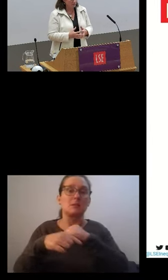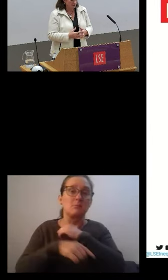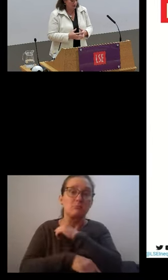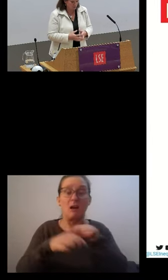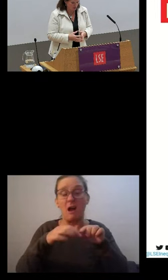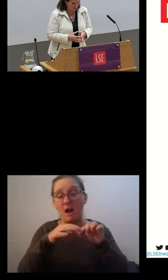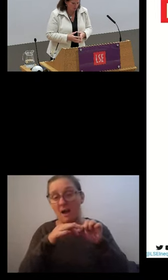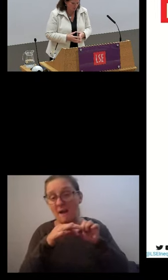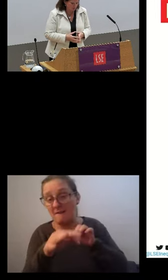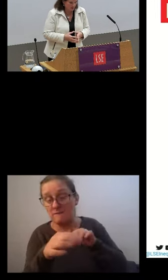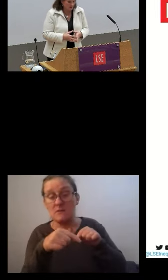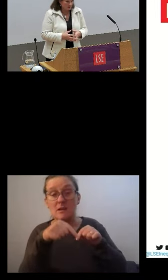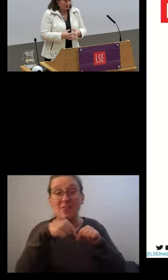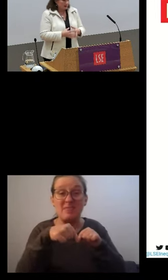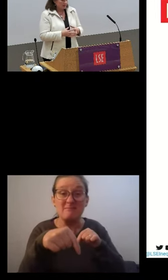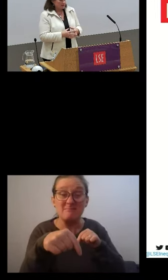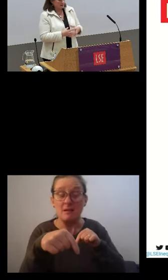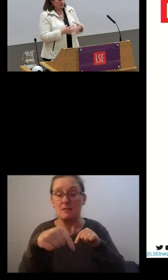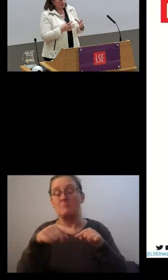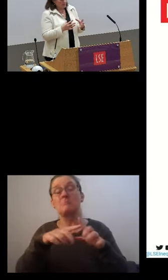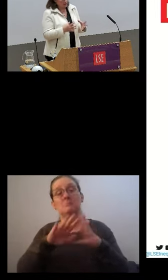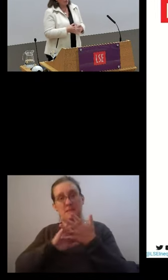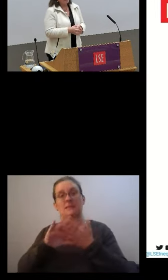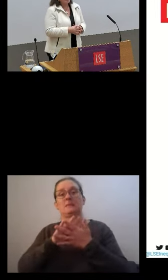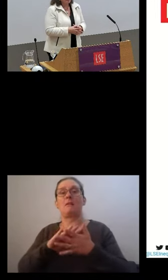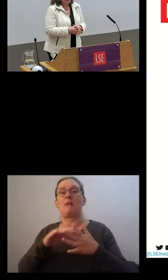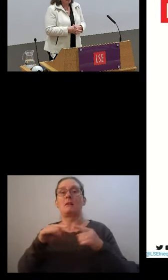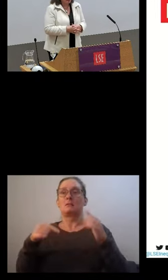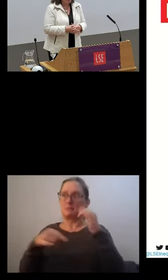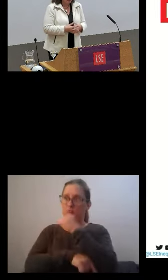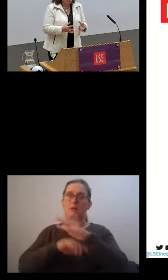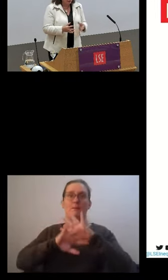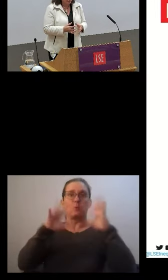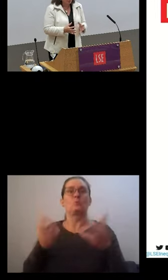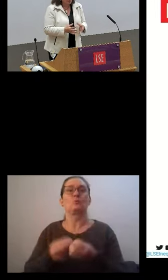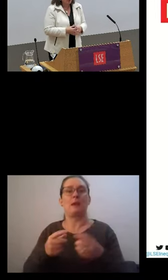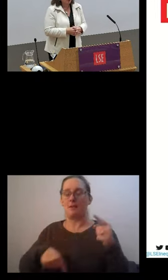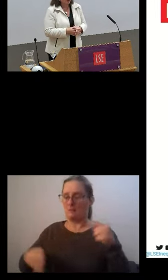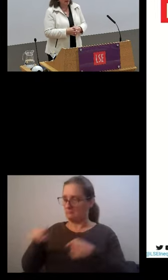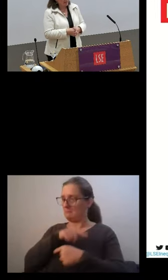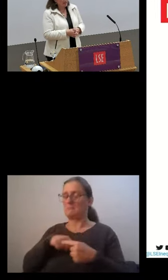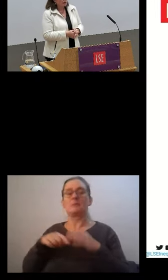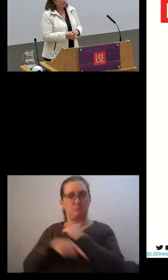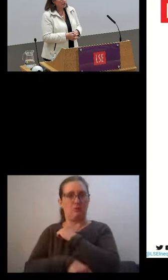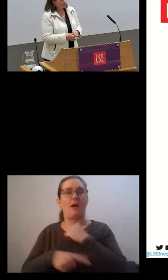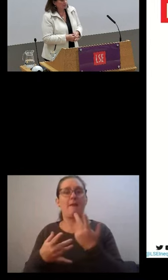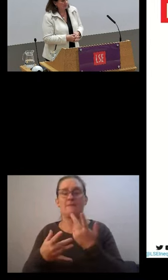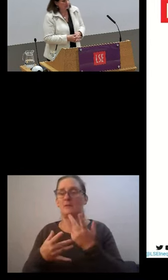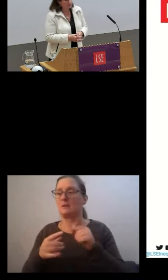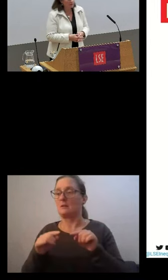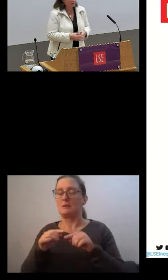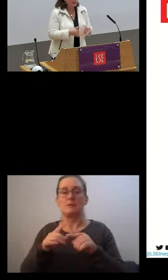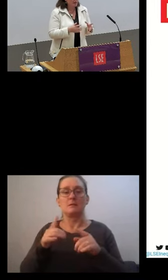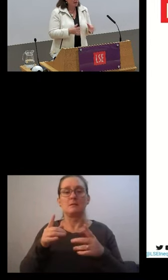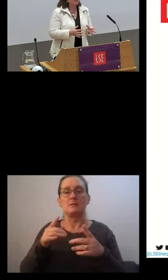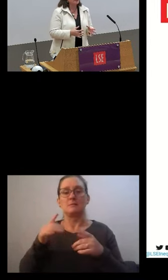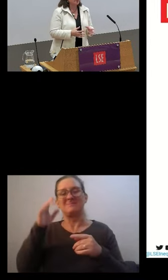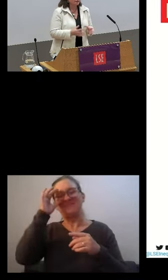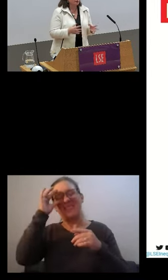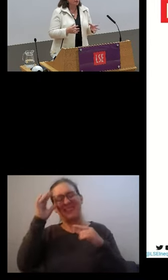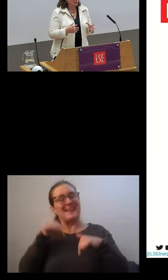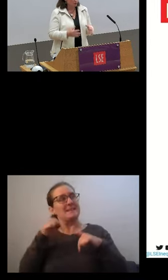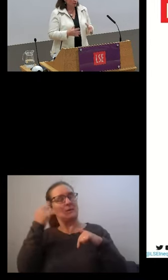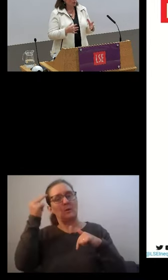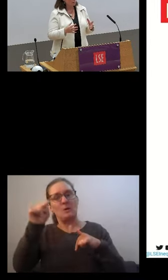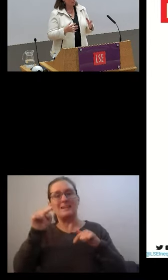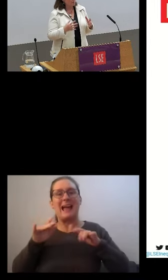deprived overall. This measure of deprivation formally is called a head count ratio. So the head count